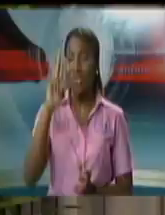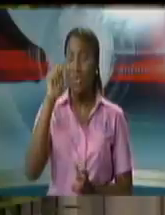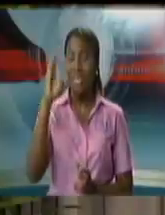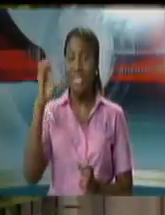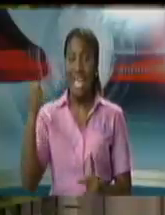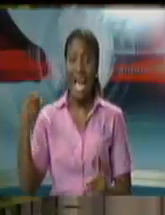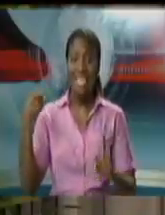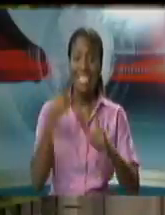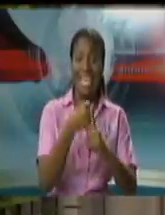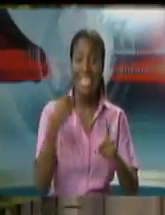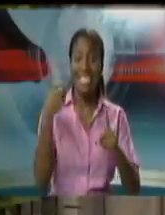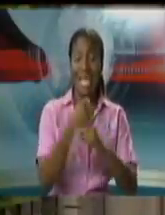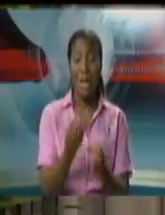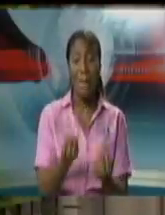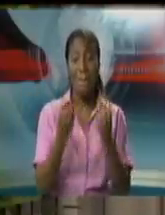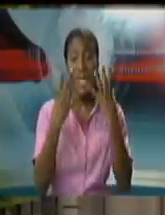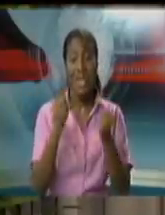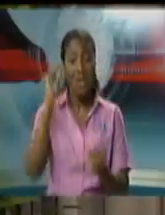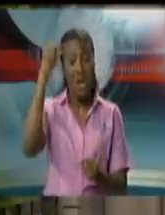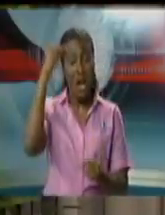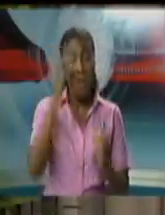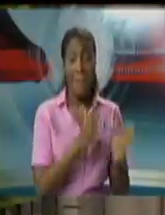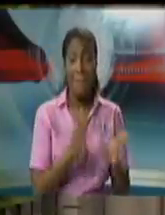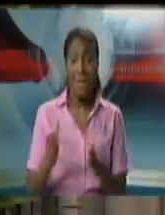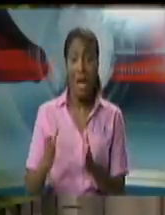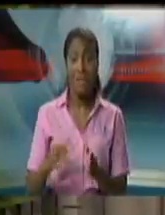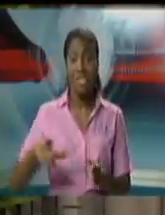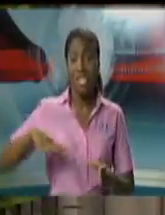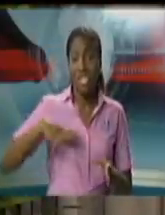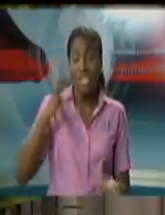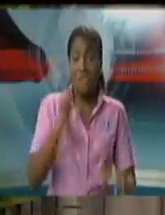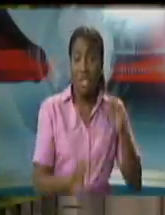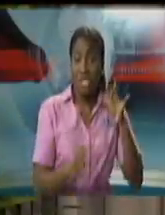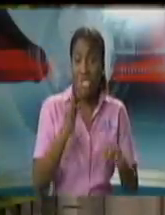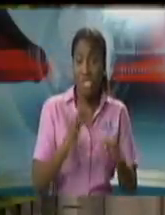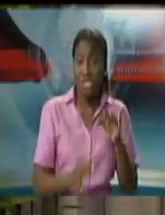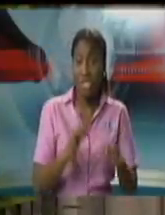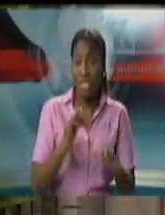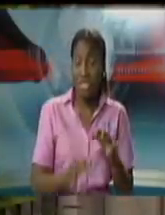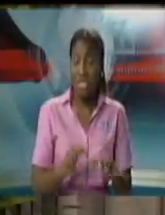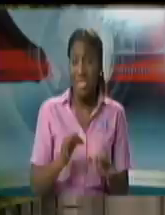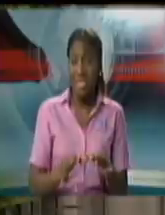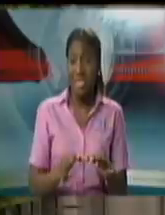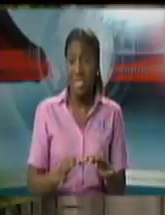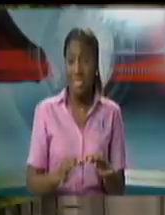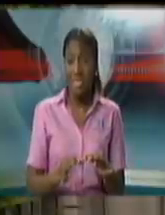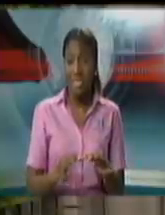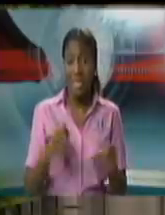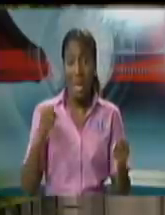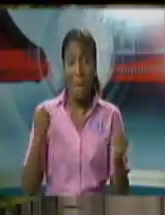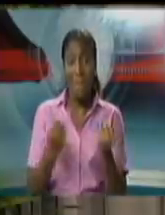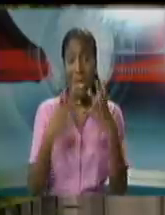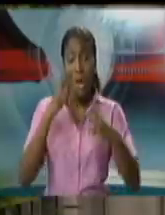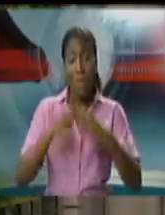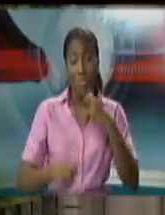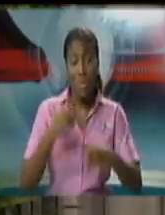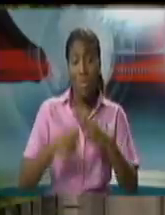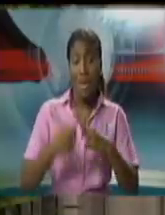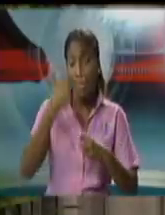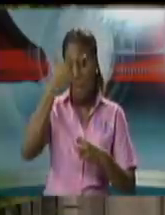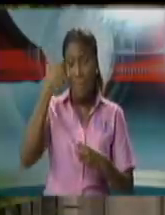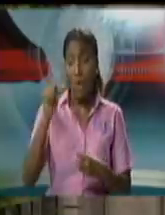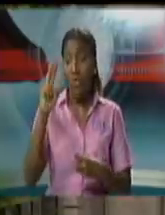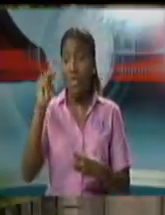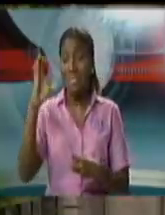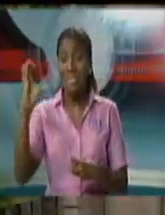a number of initiatives that the judiciary took the chief justice fell into significant odium as a result of attacks in the parliament coming out of there